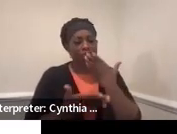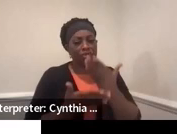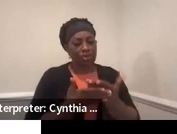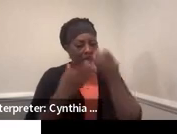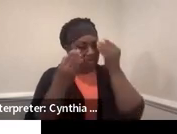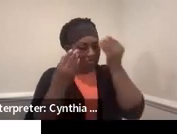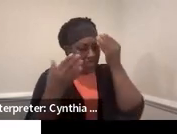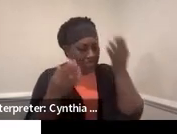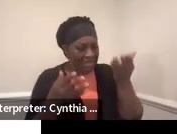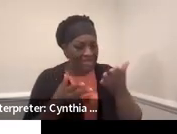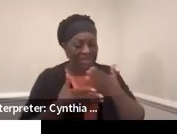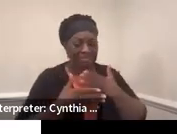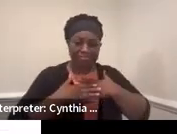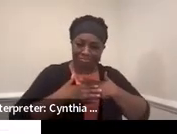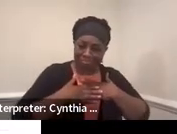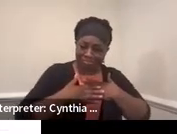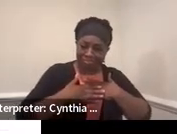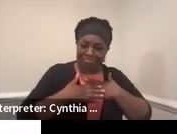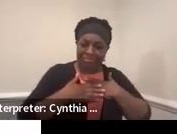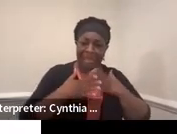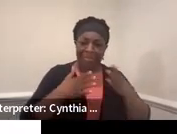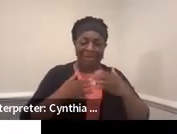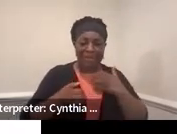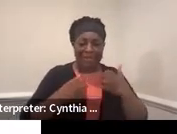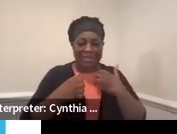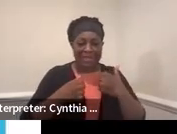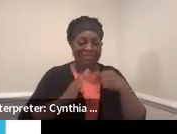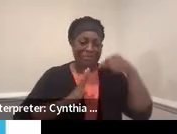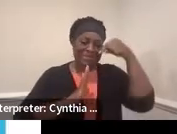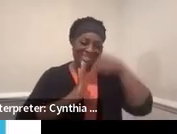Hurts my heart a little bit, but I'm not getting into in more detail.